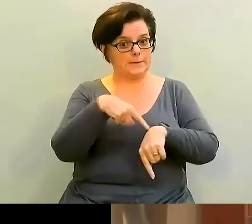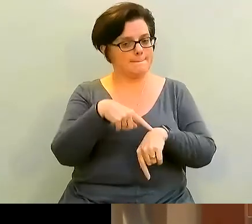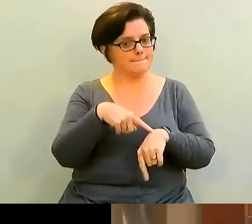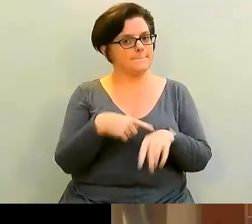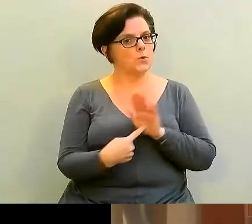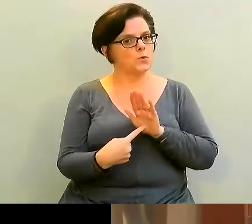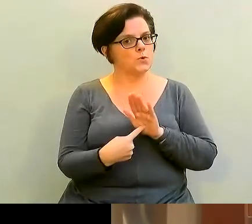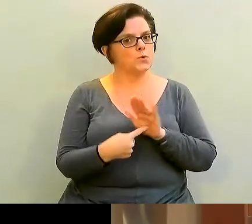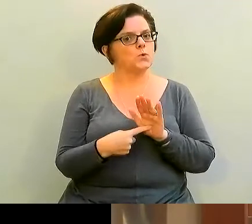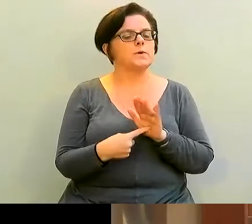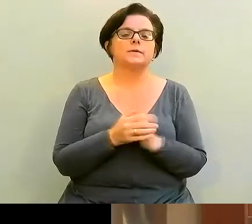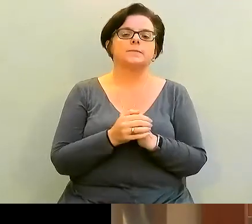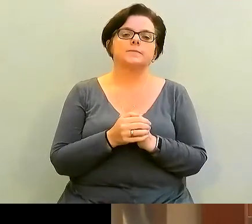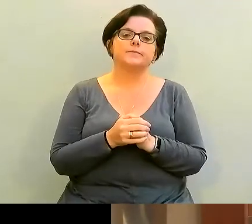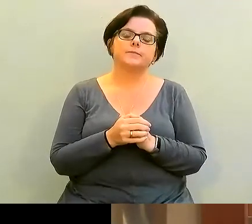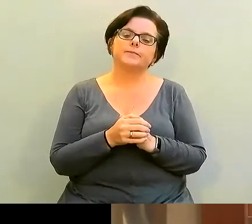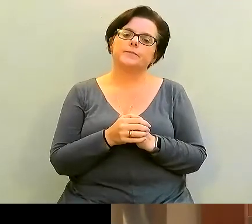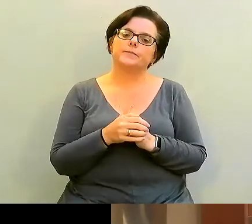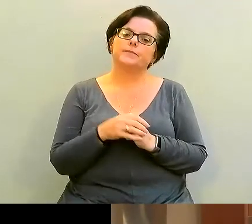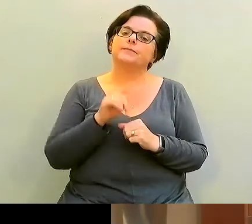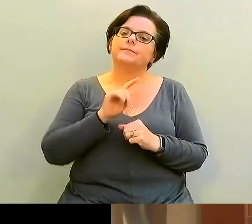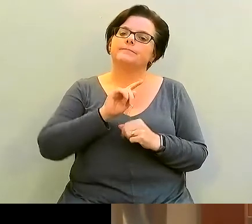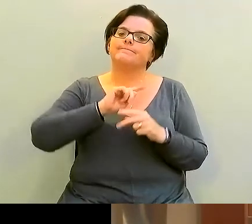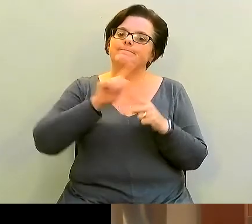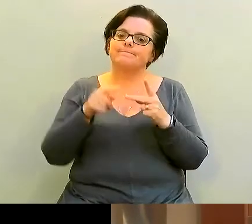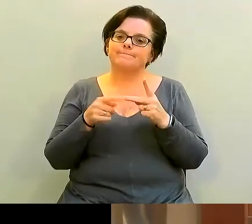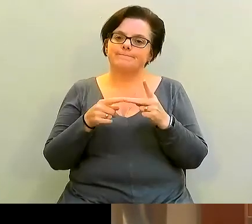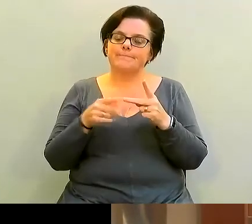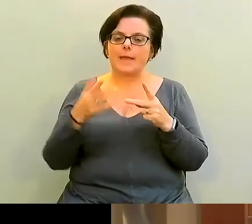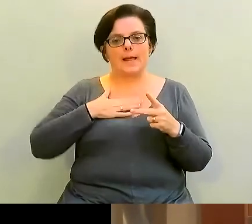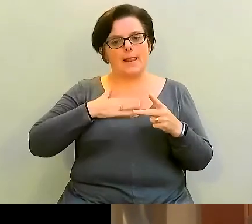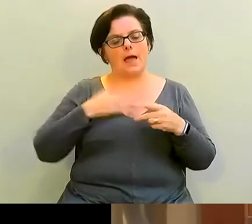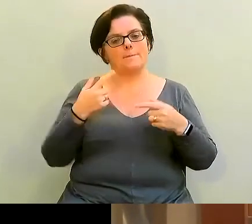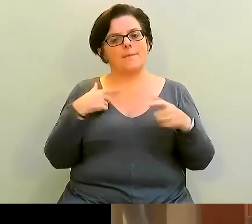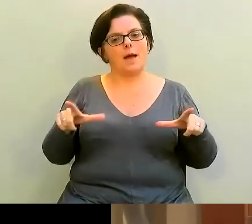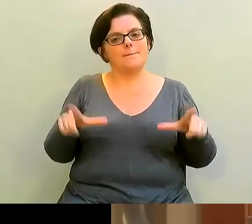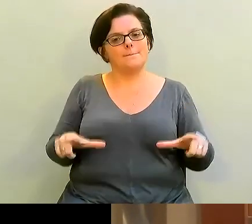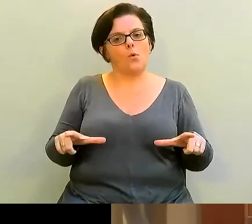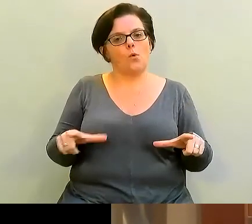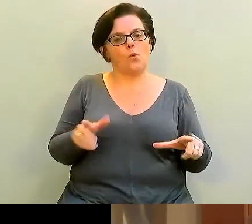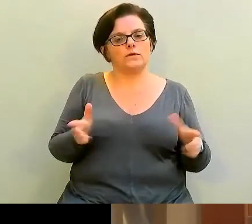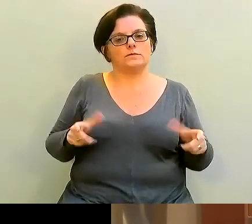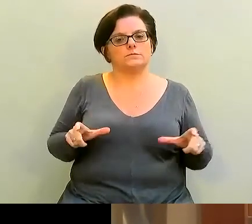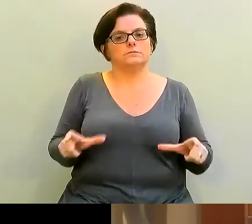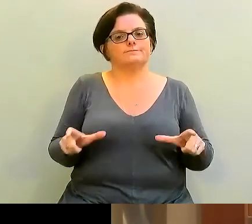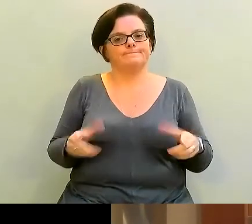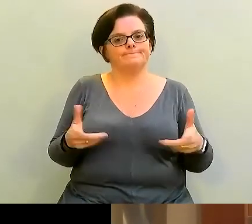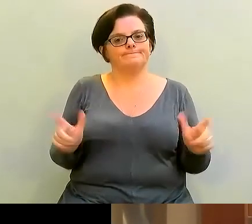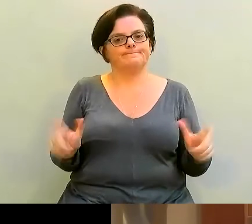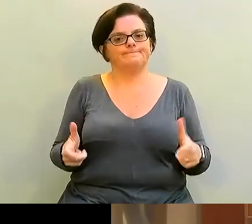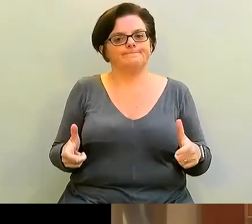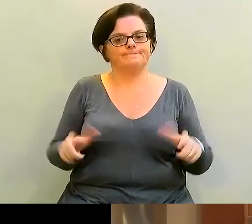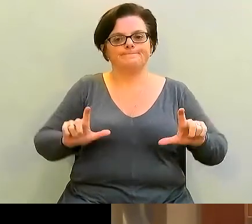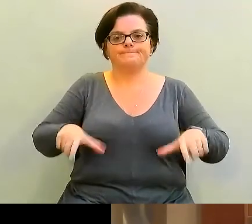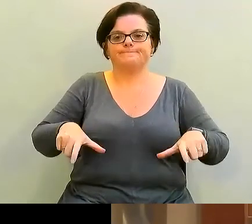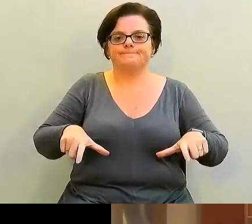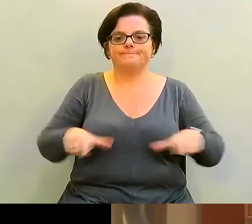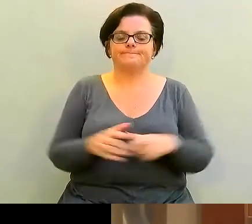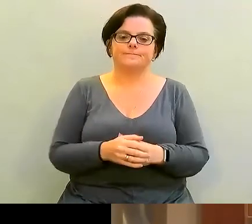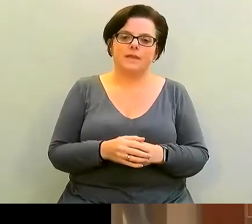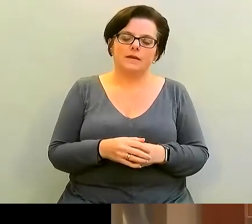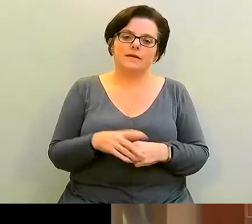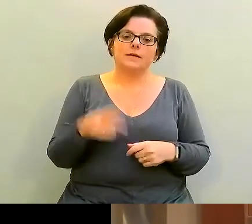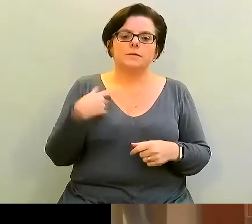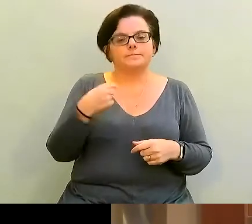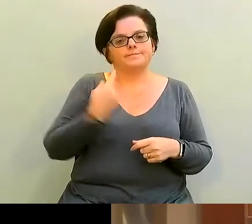Secondly, I like to secure my chopping board. It's something I learned at the Culinary Institute. You